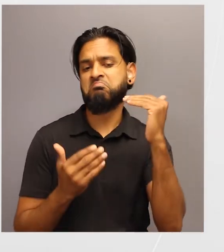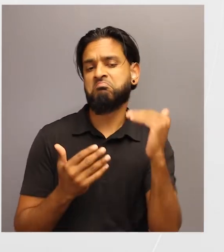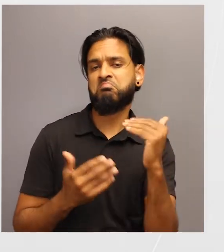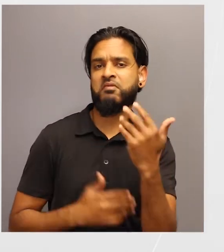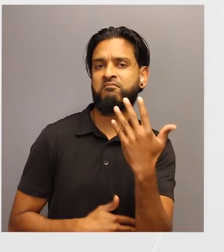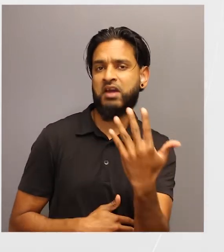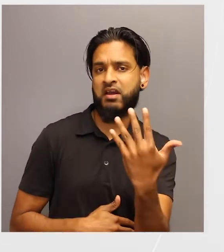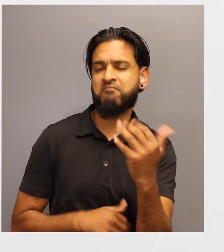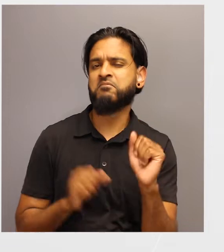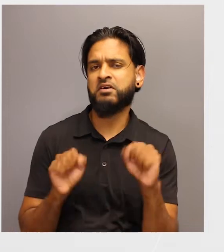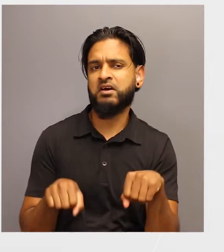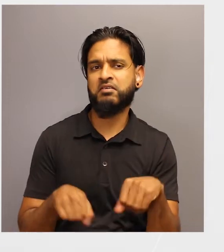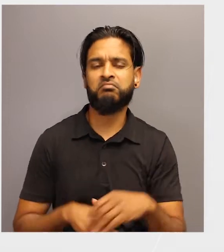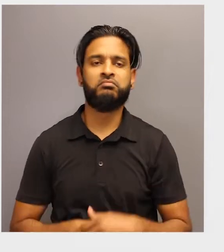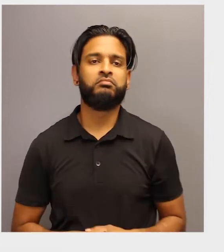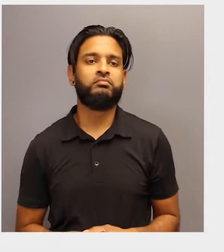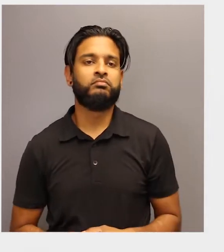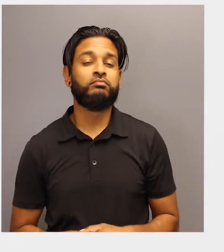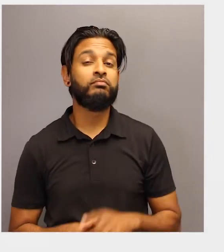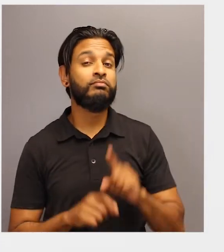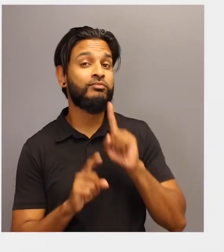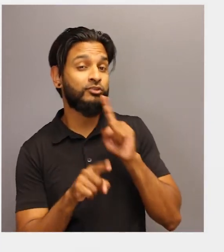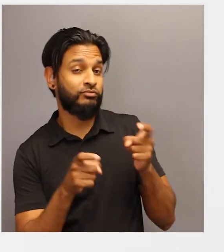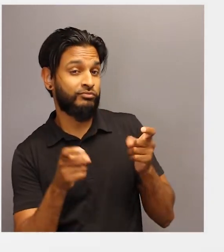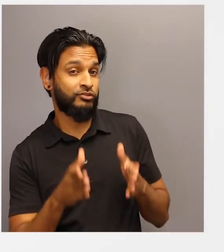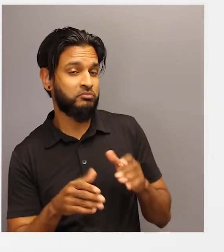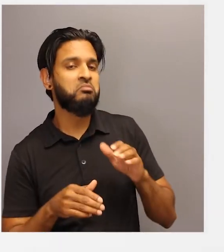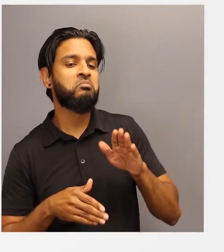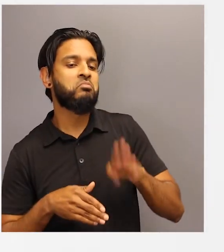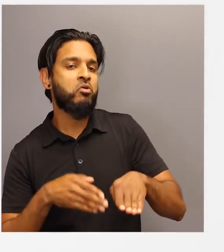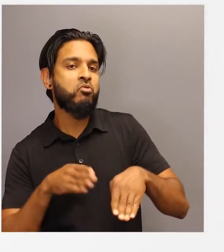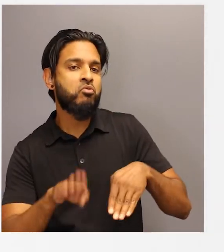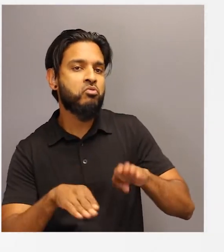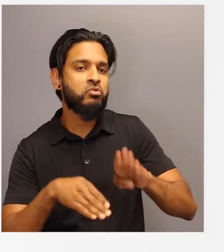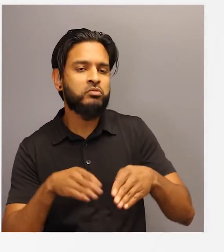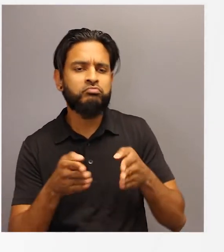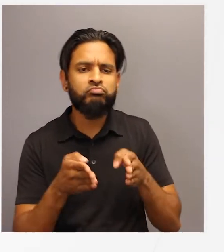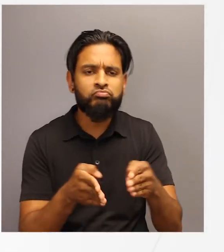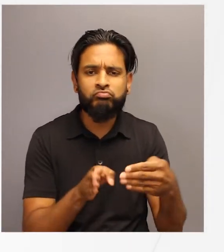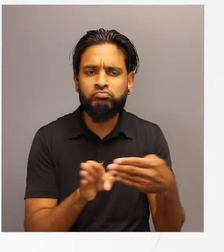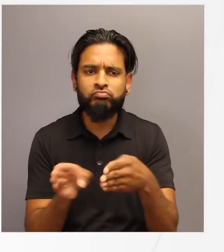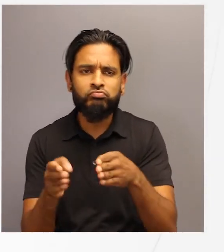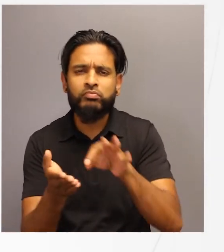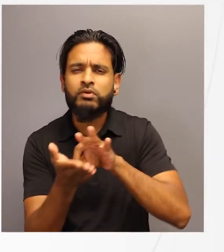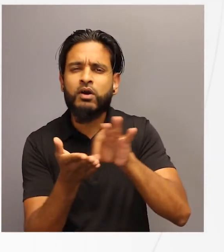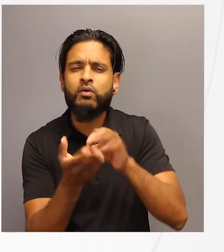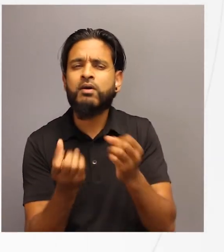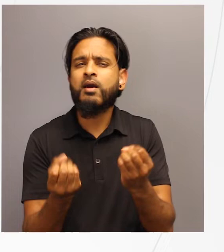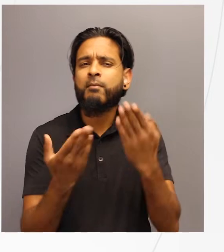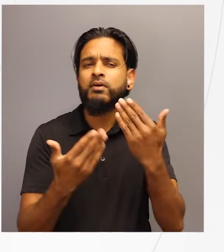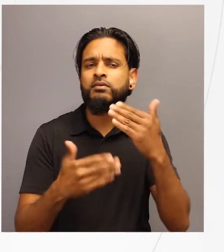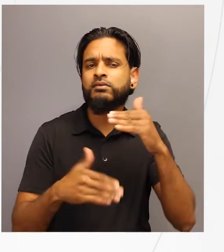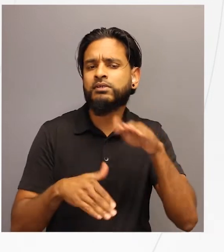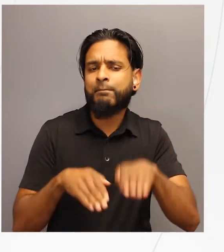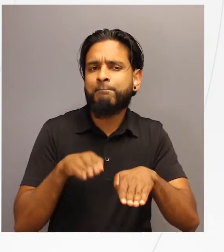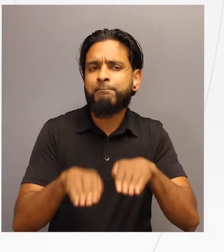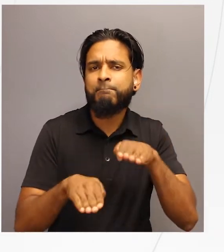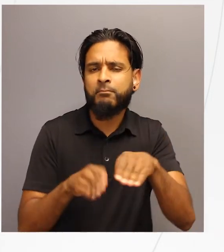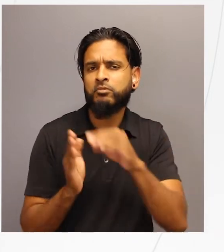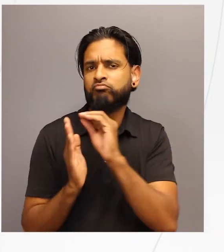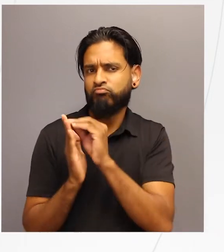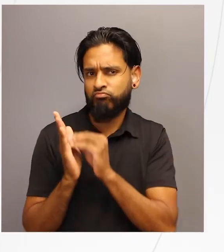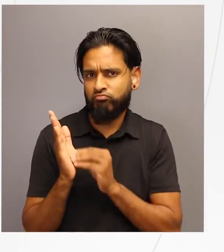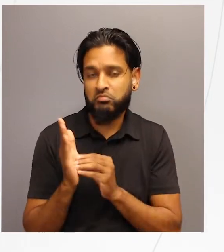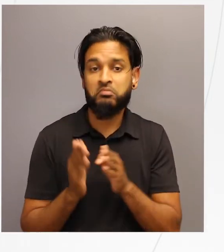The rover driver will walk through the course first, counting the number of steps and listing the turns needed to guide the rover through the course.